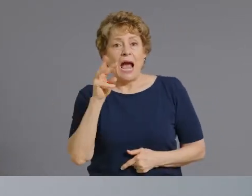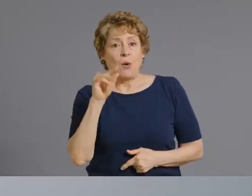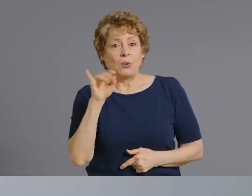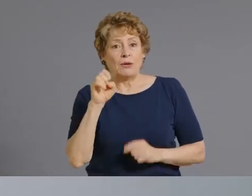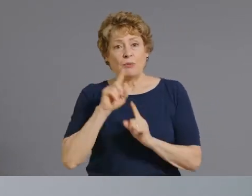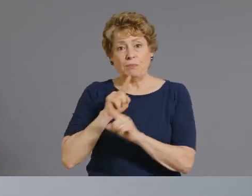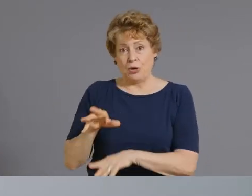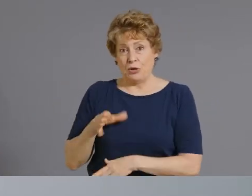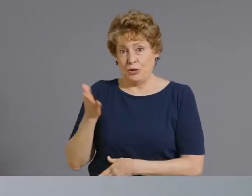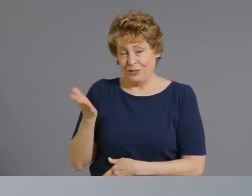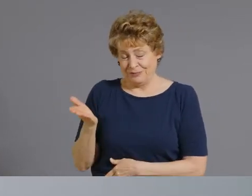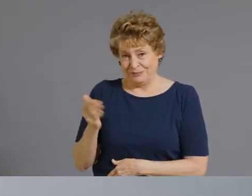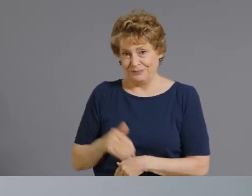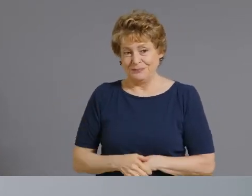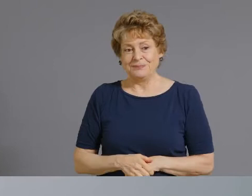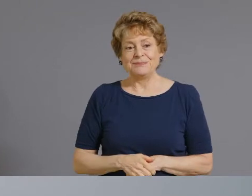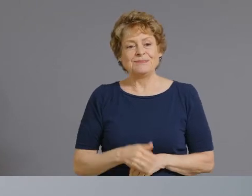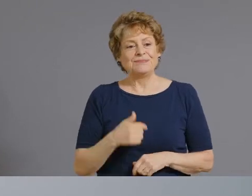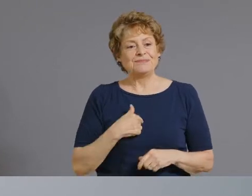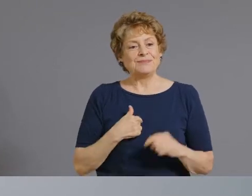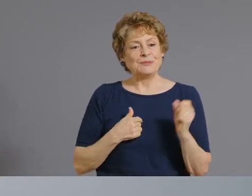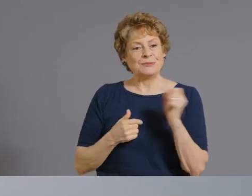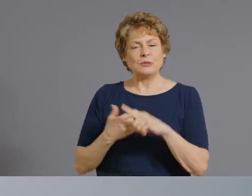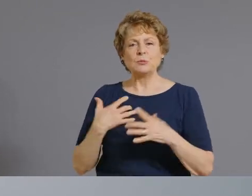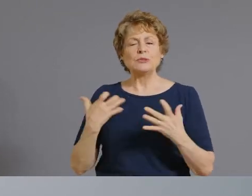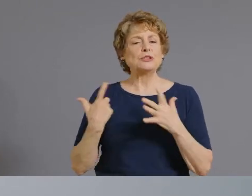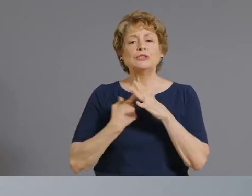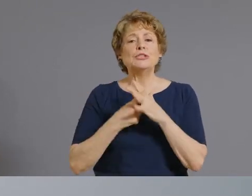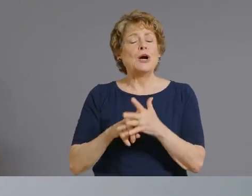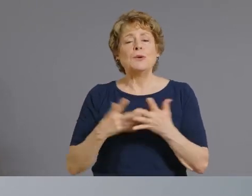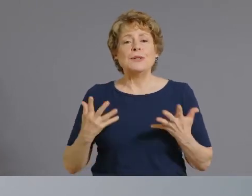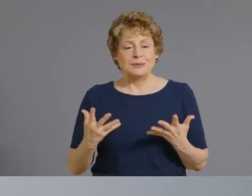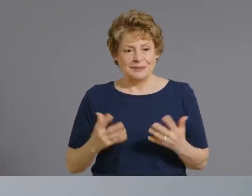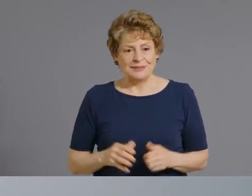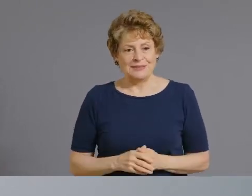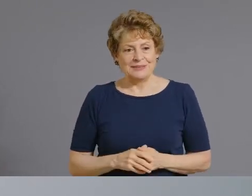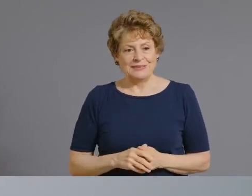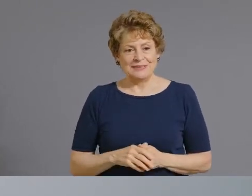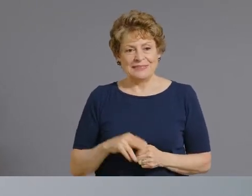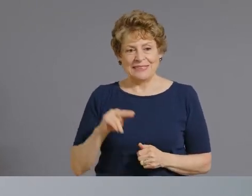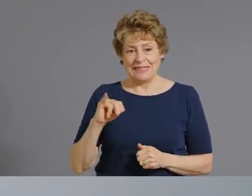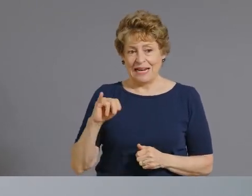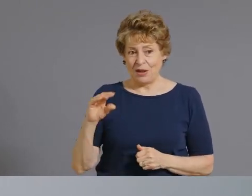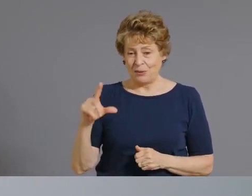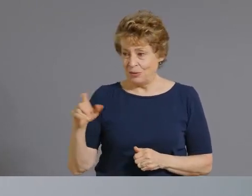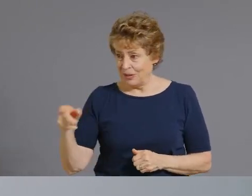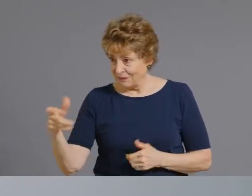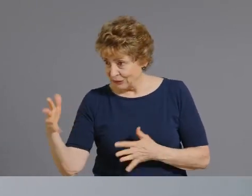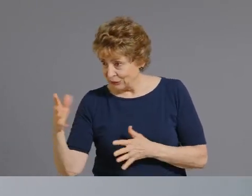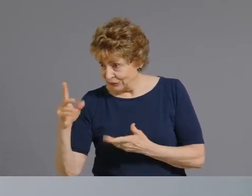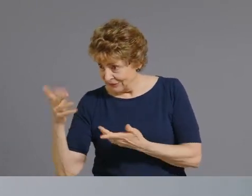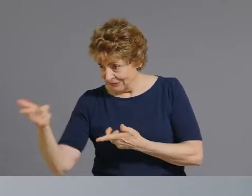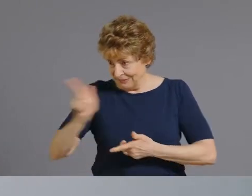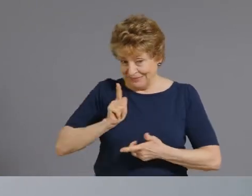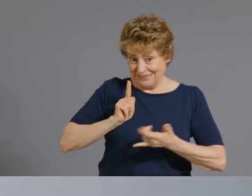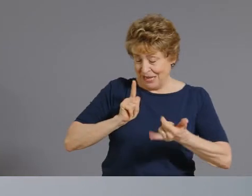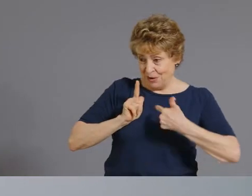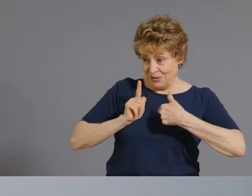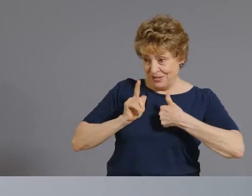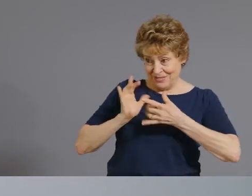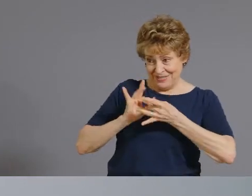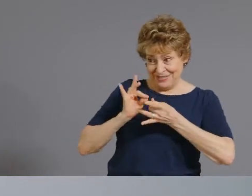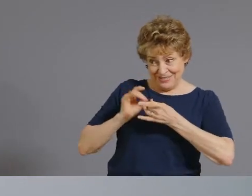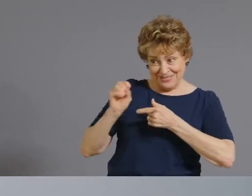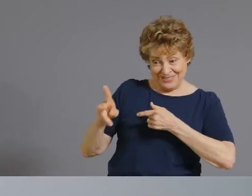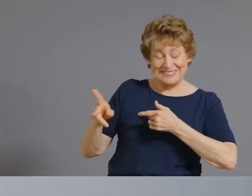you today good let me start off with where nicole dropped off uh and you know i realized you know seventy percent